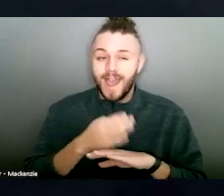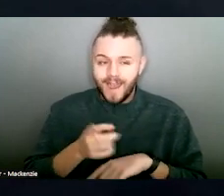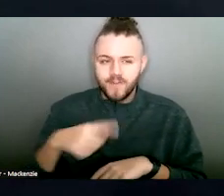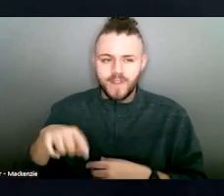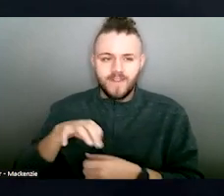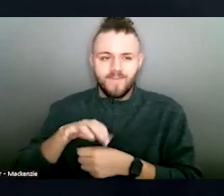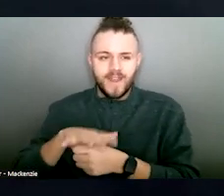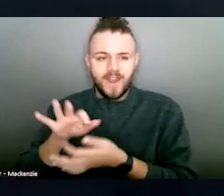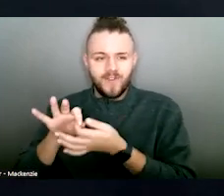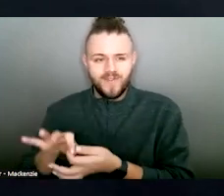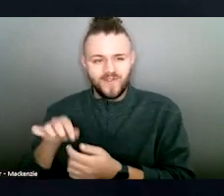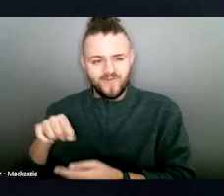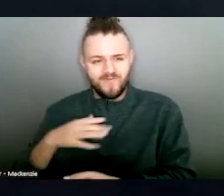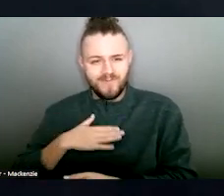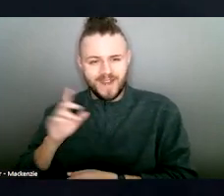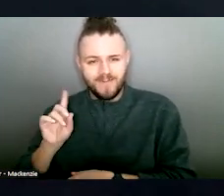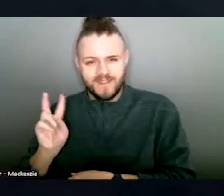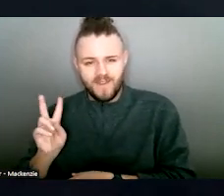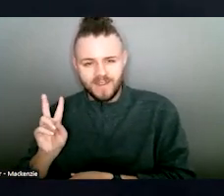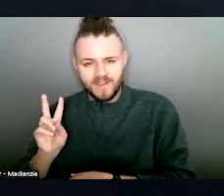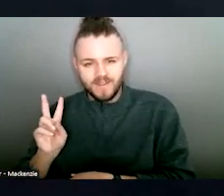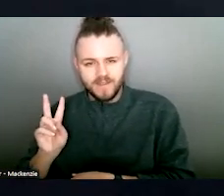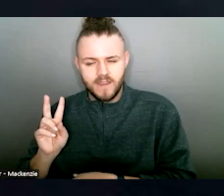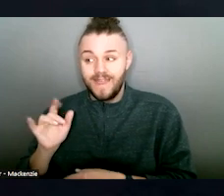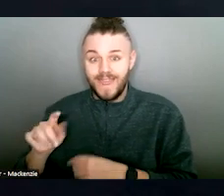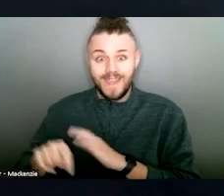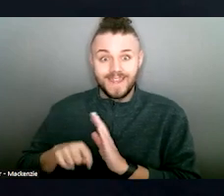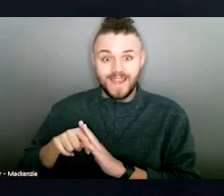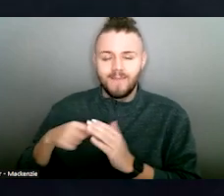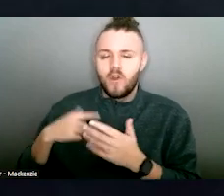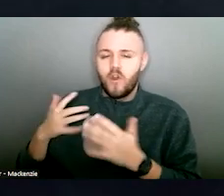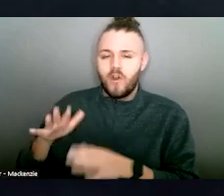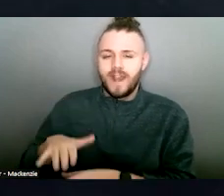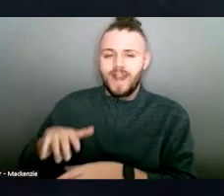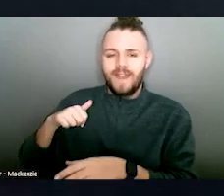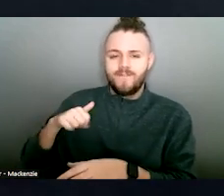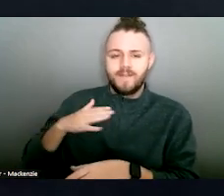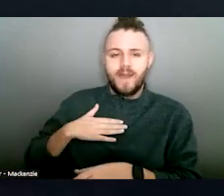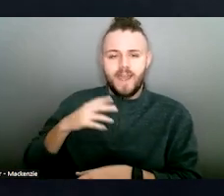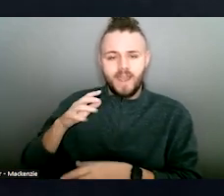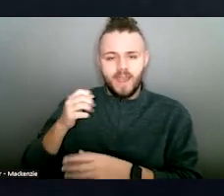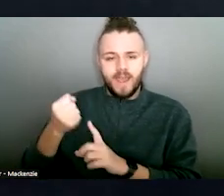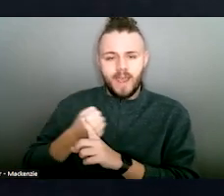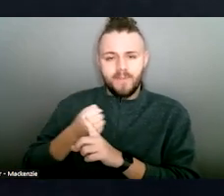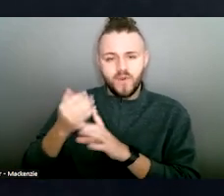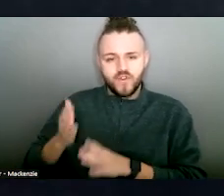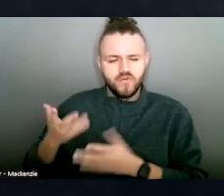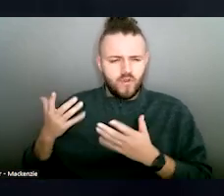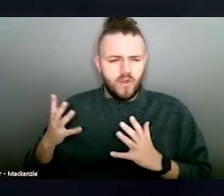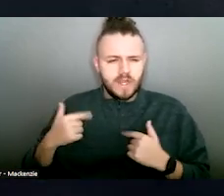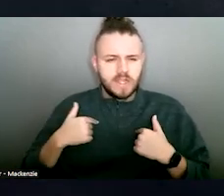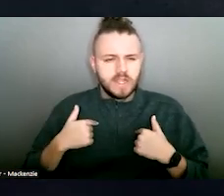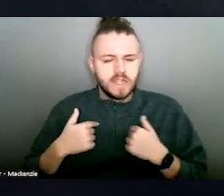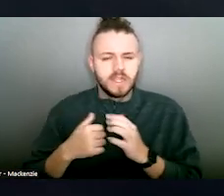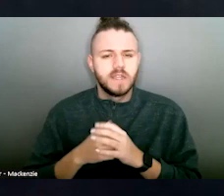the youth. By that time, I had already left my youth. Artemis Center of Dating gave me the courage